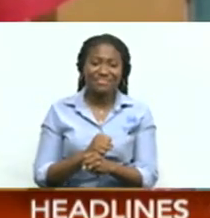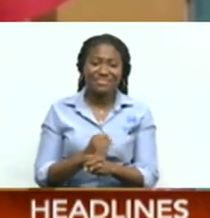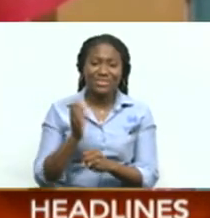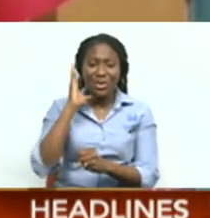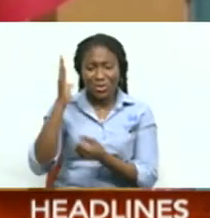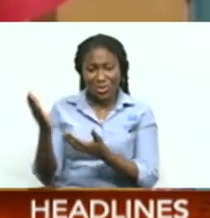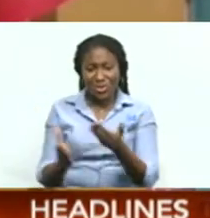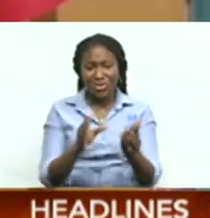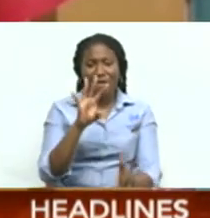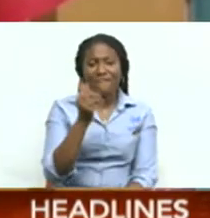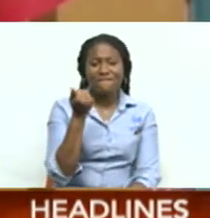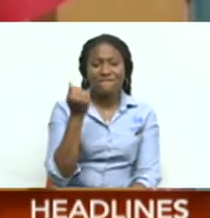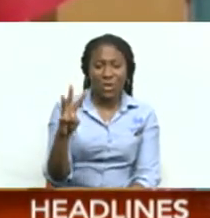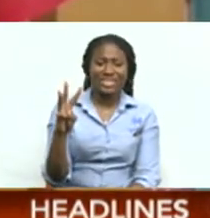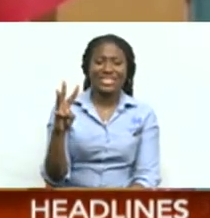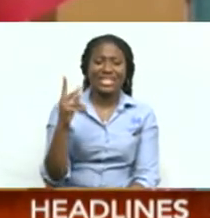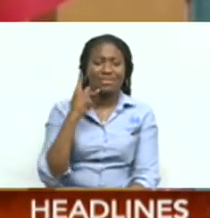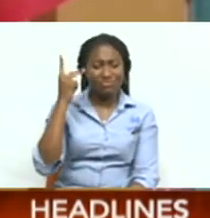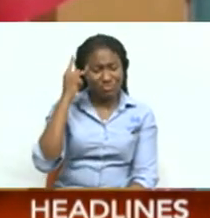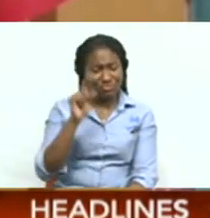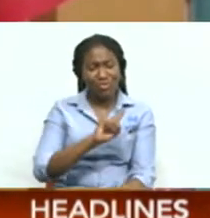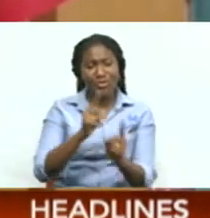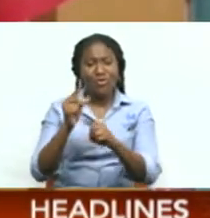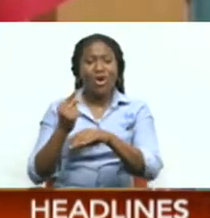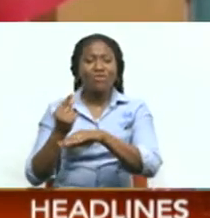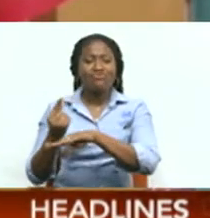taking 14 To Grenada